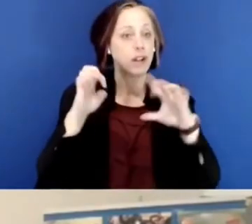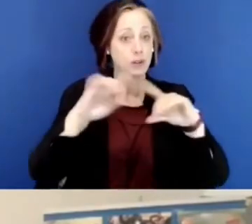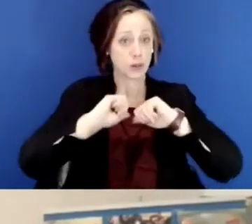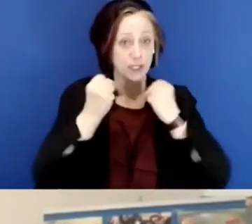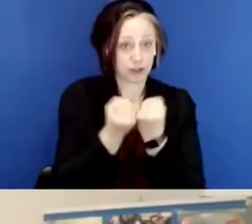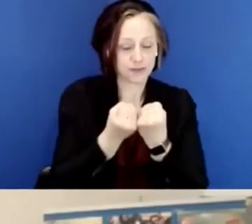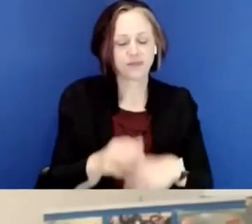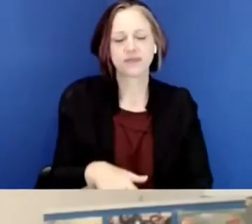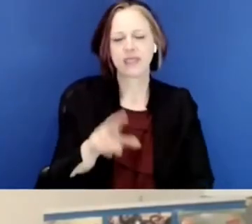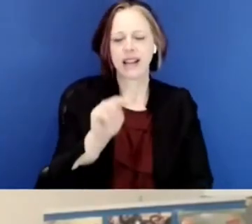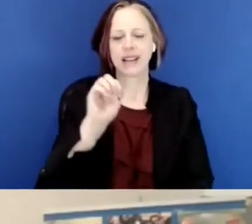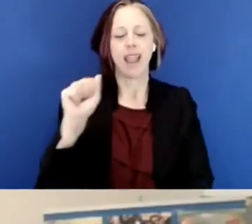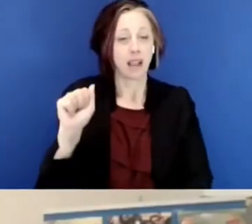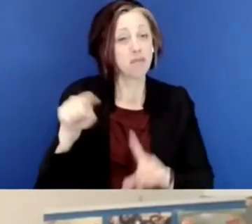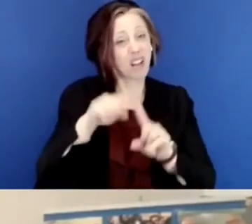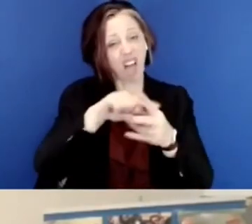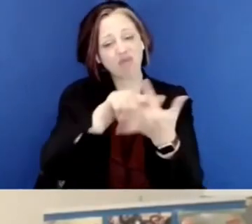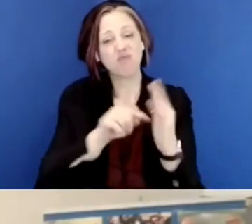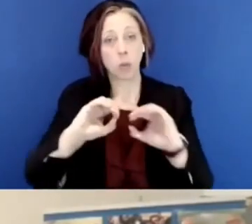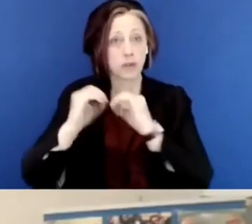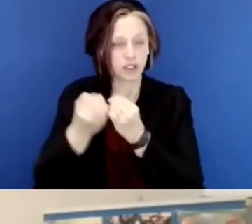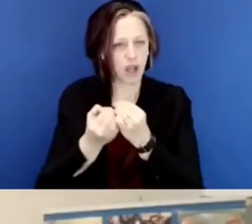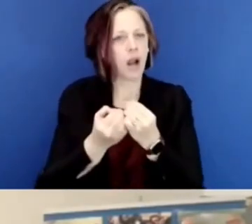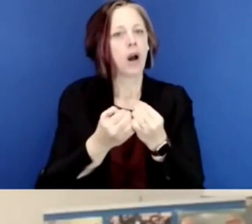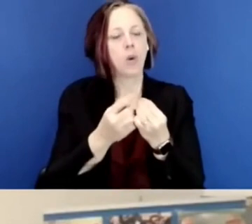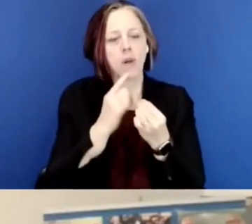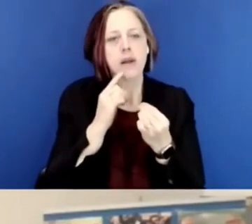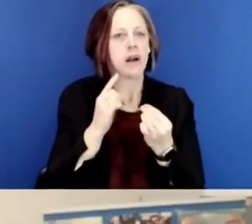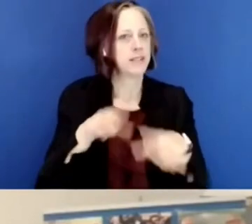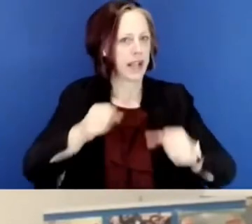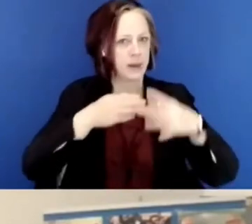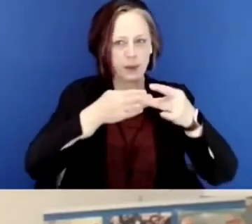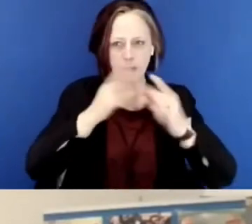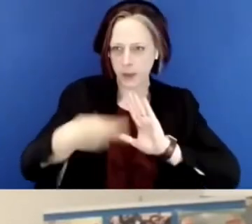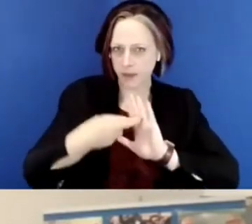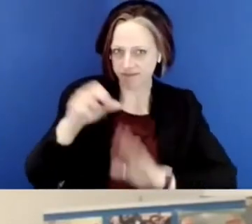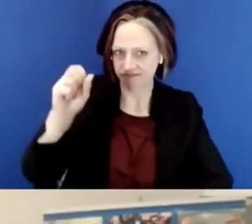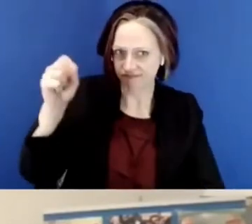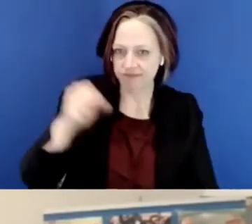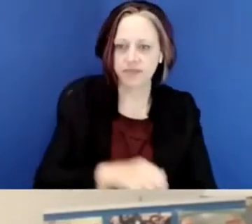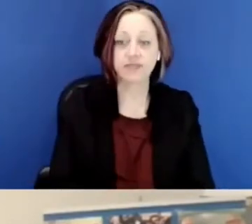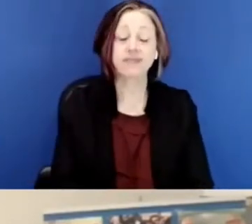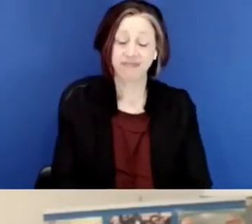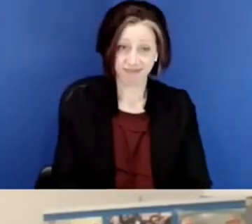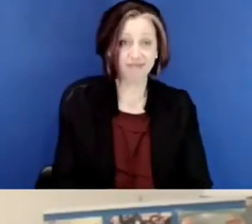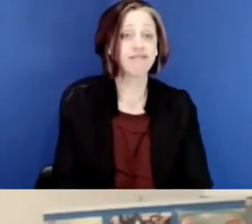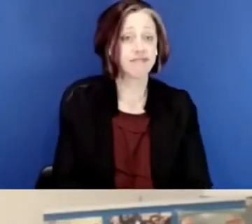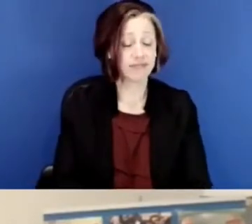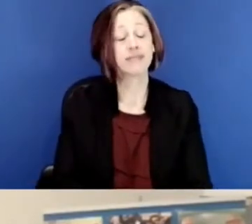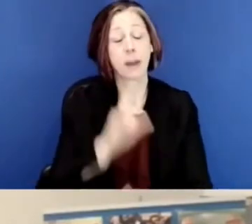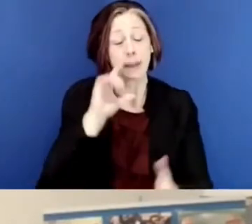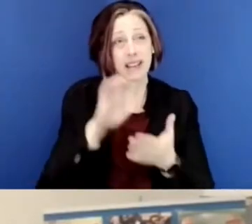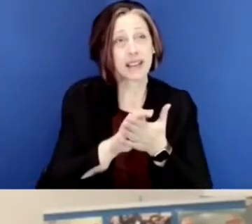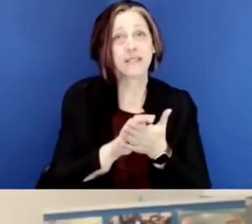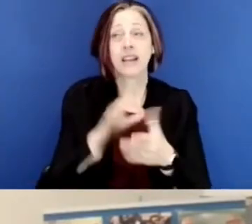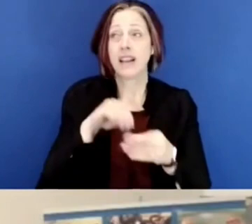uh, Education Association in the United States among others is really taking a, one of the leadership roles. And I